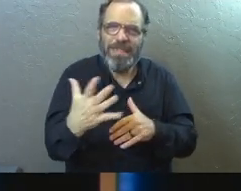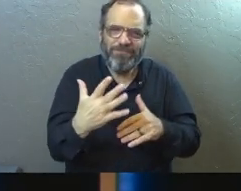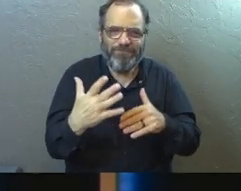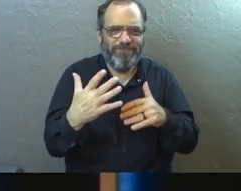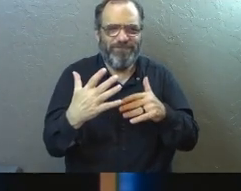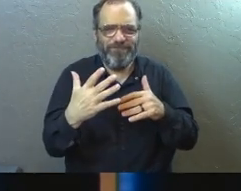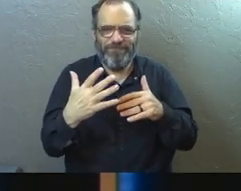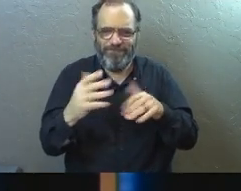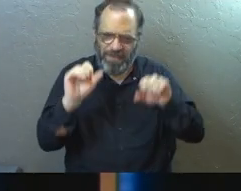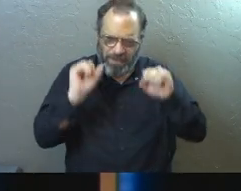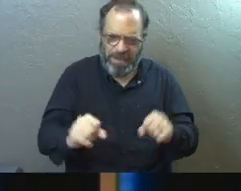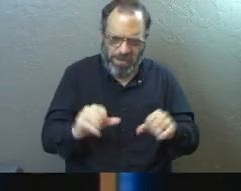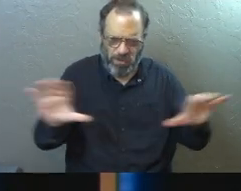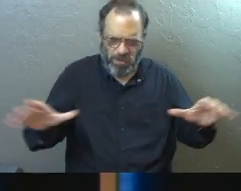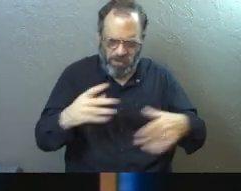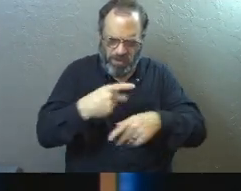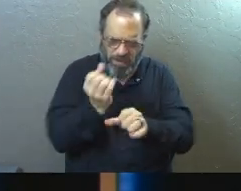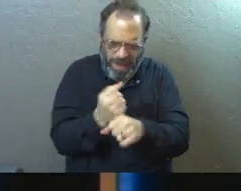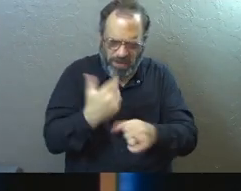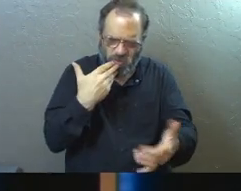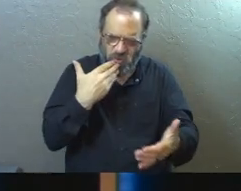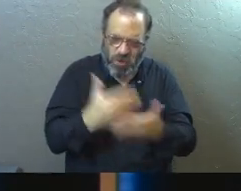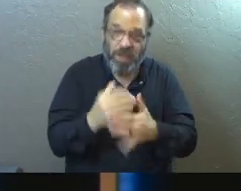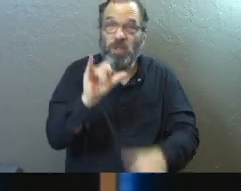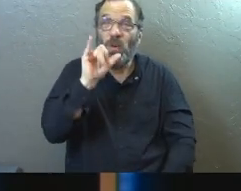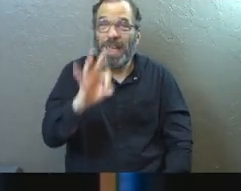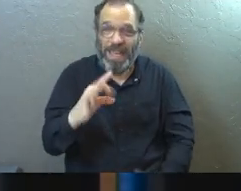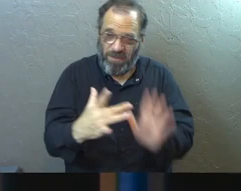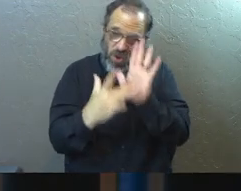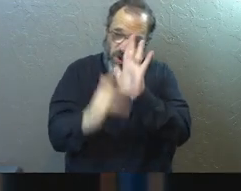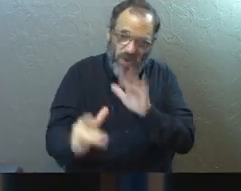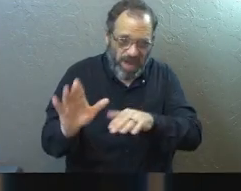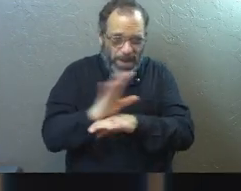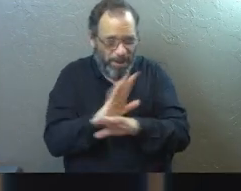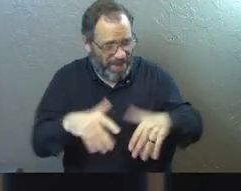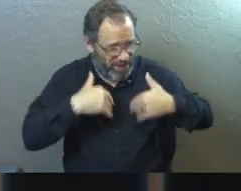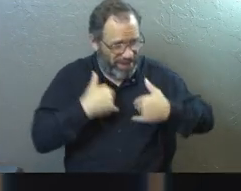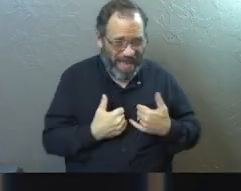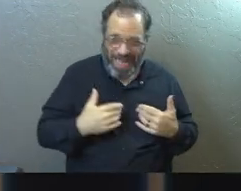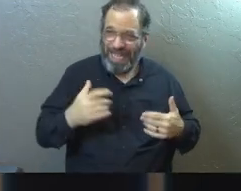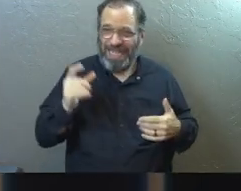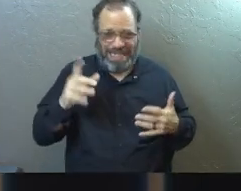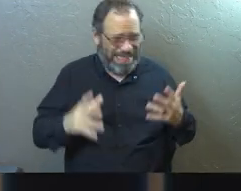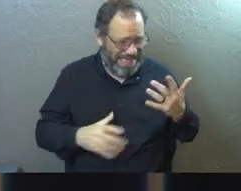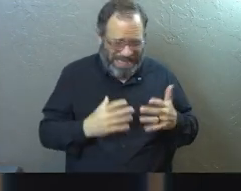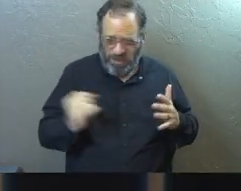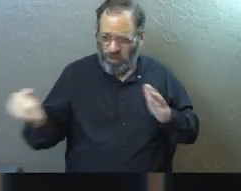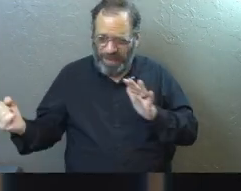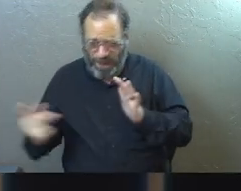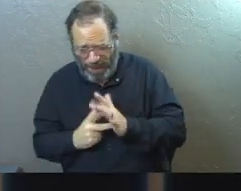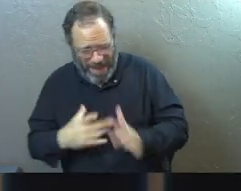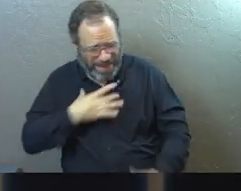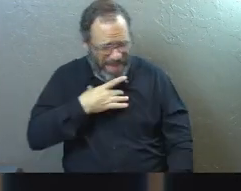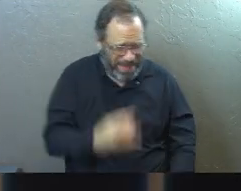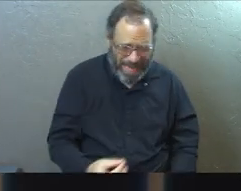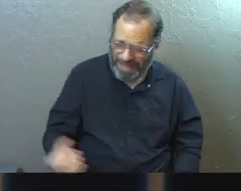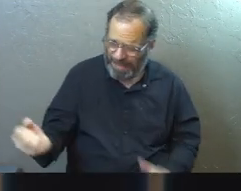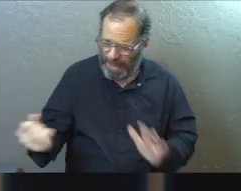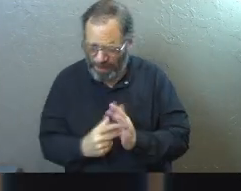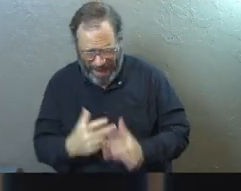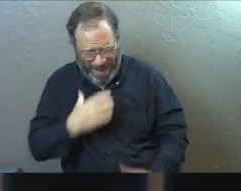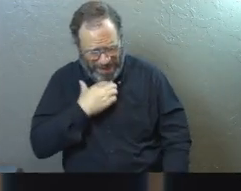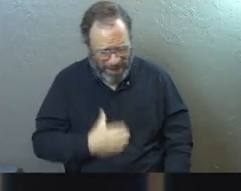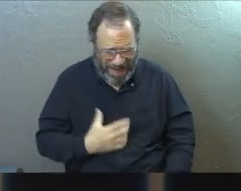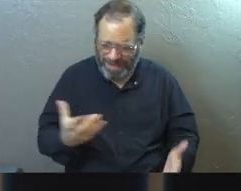ability to help produce those good things in your life. So if you're hurt or busy or tired and you need to get back, get out of that,